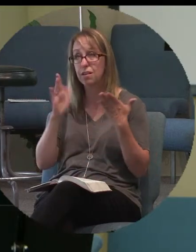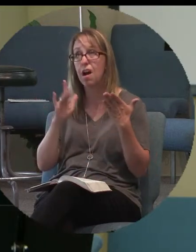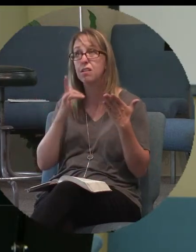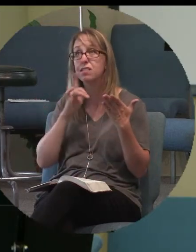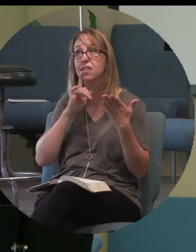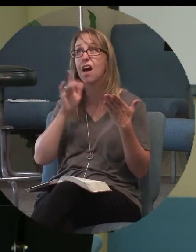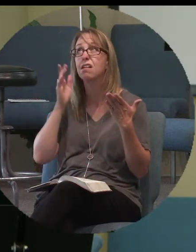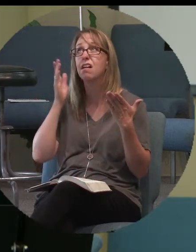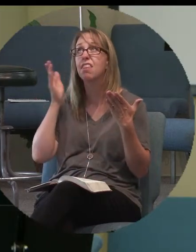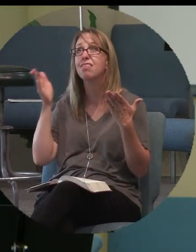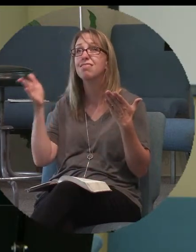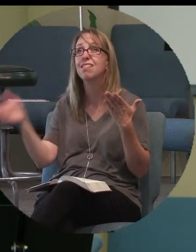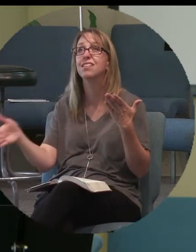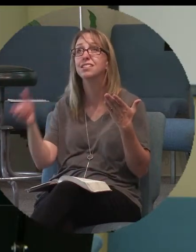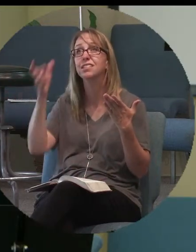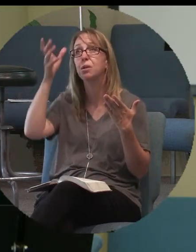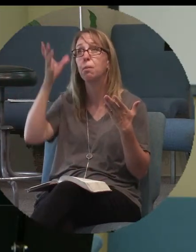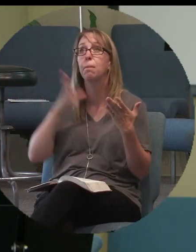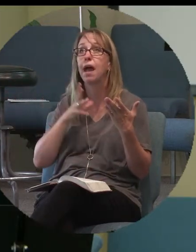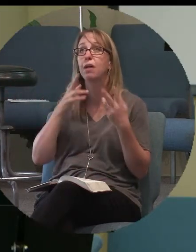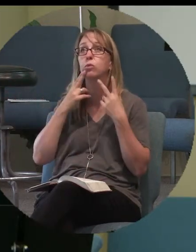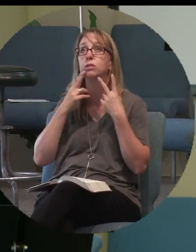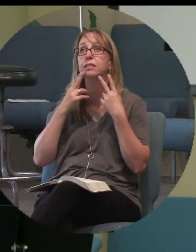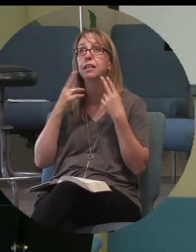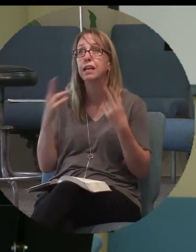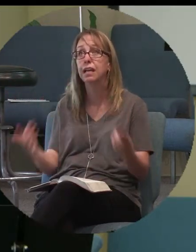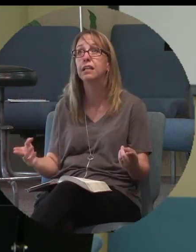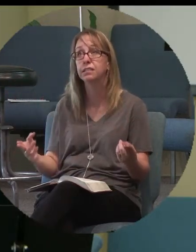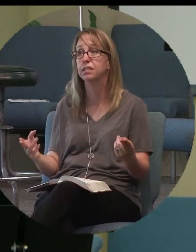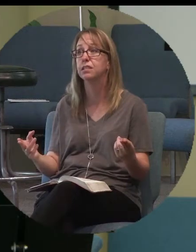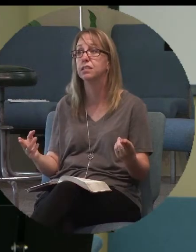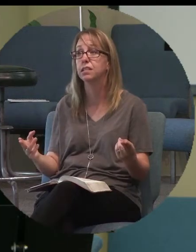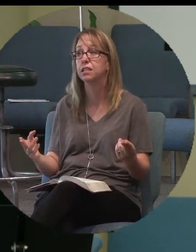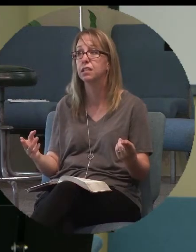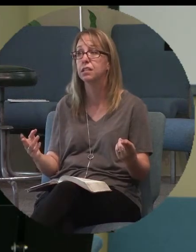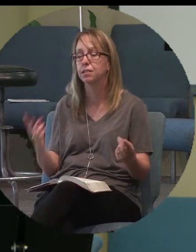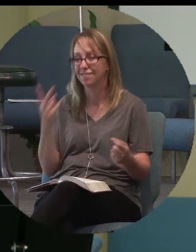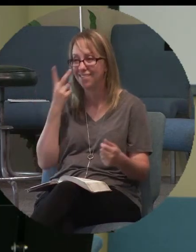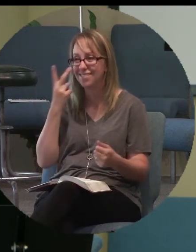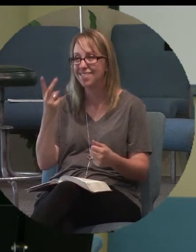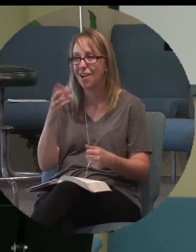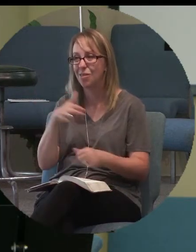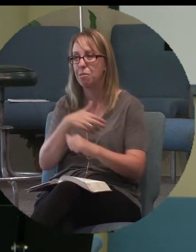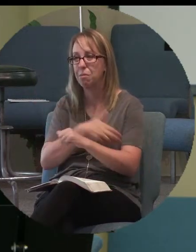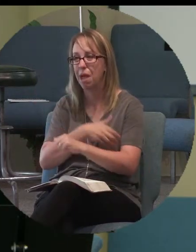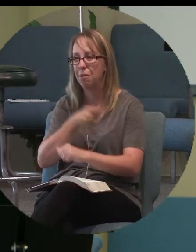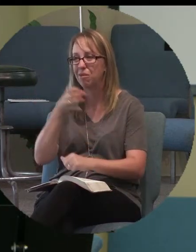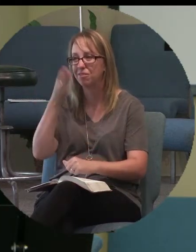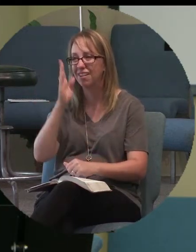this man was innocent. they saw the power of God.